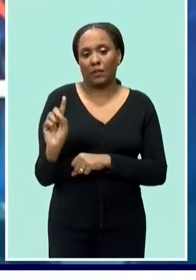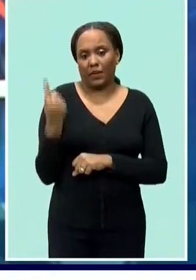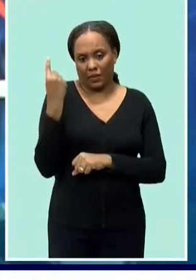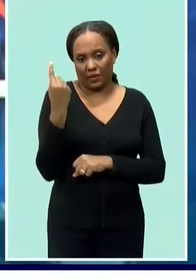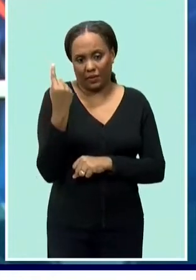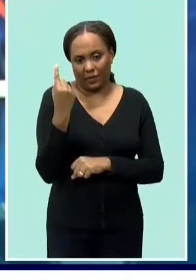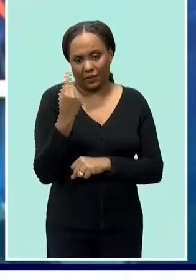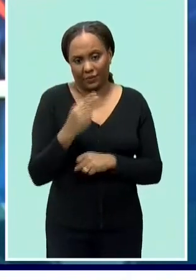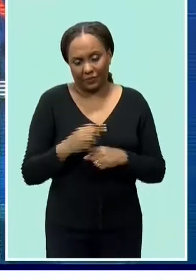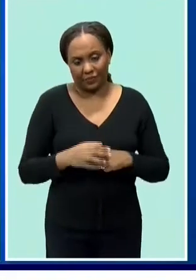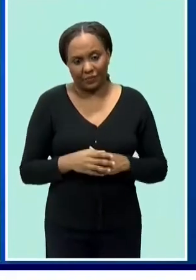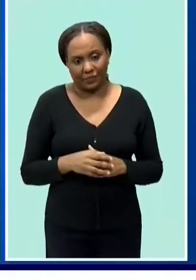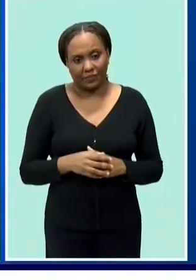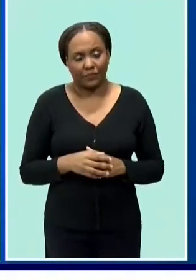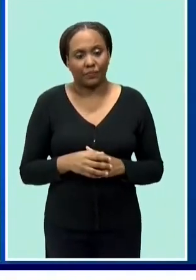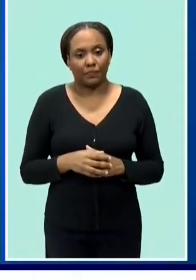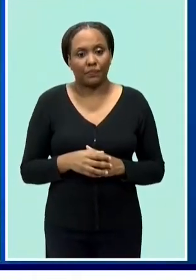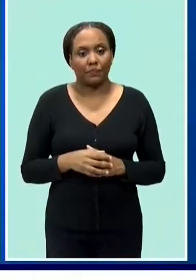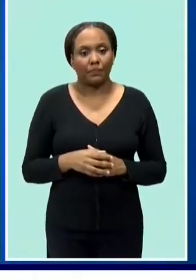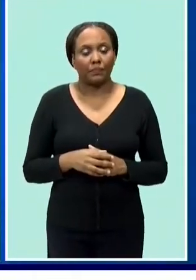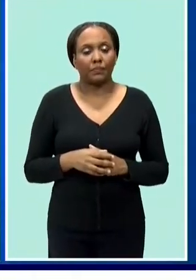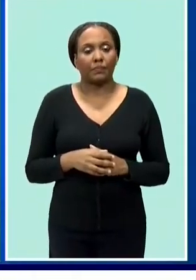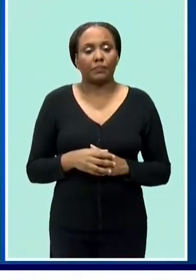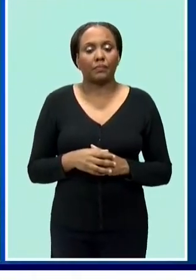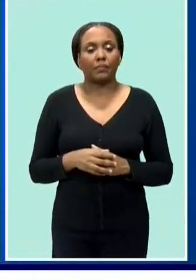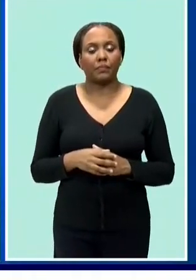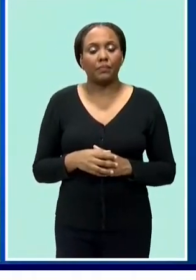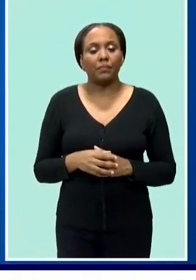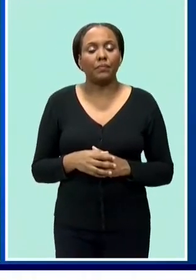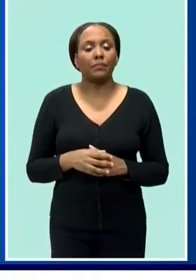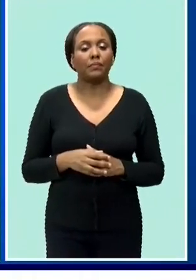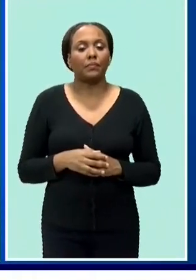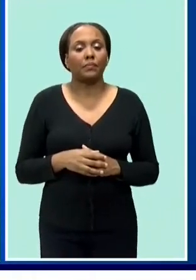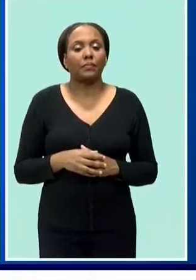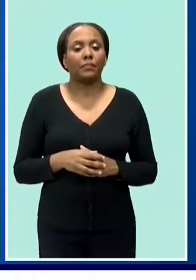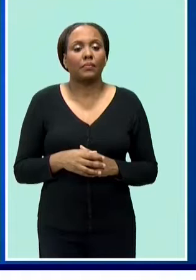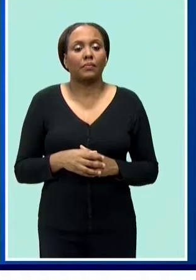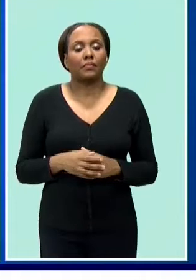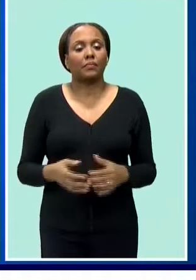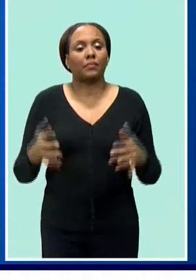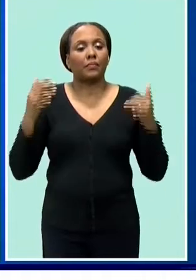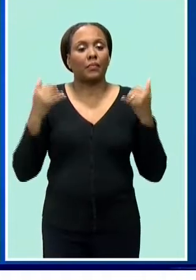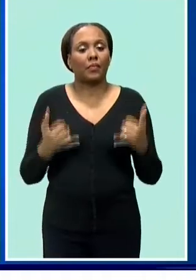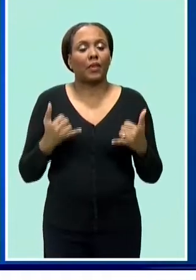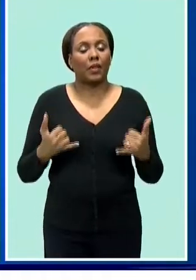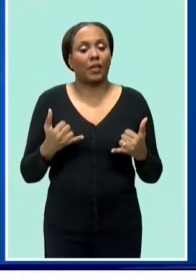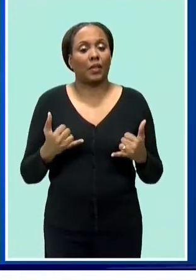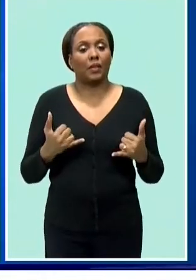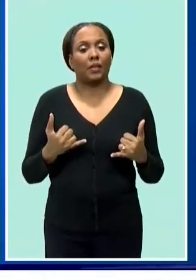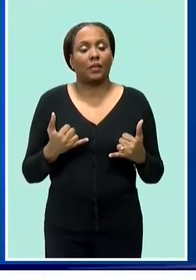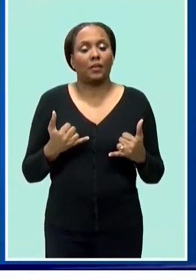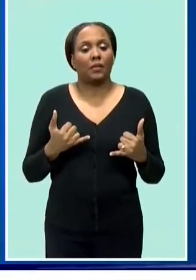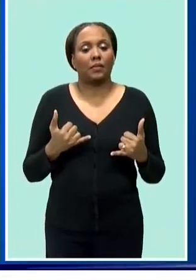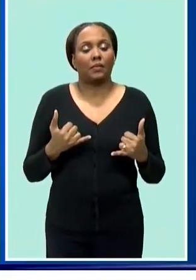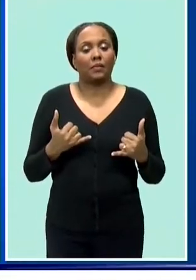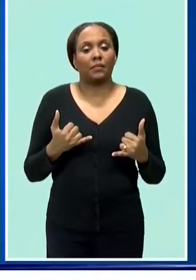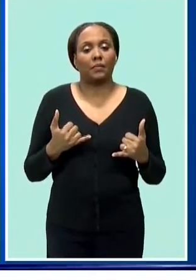we are at the moment commencing the process trying to